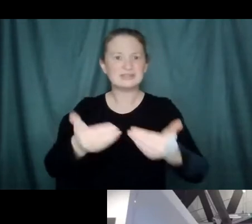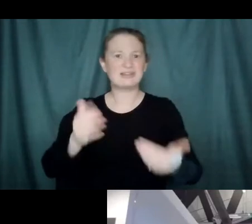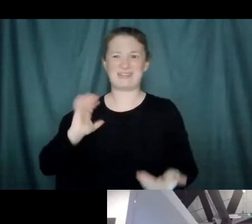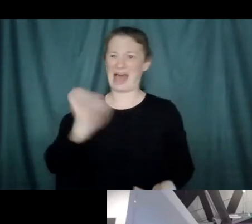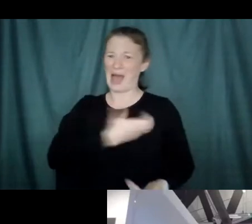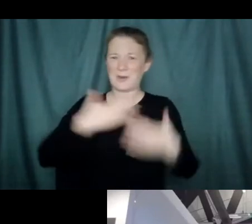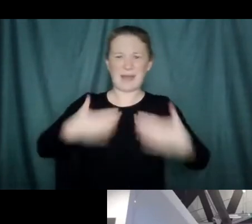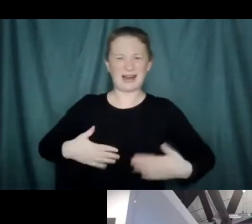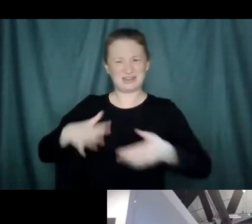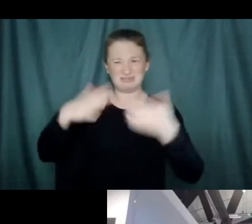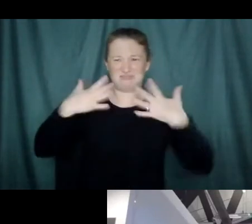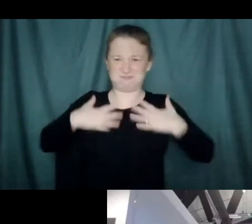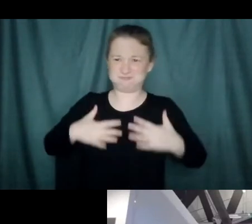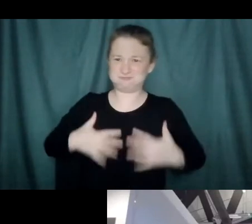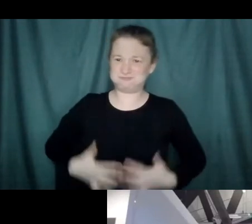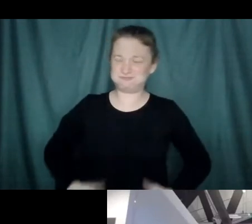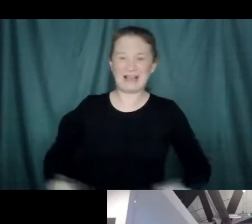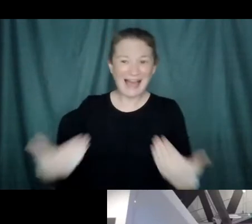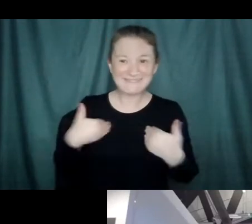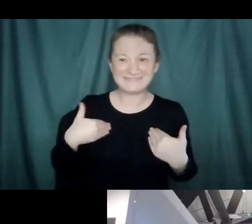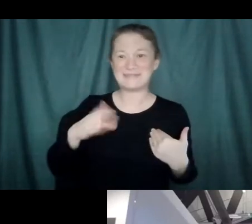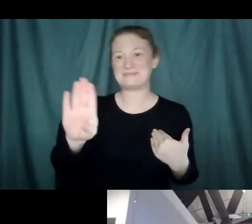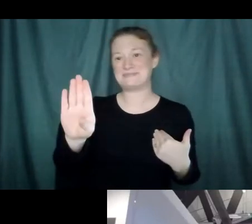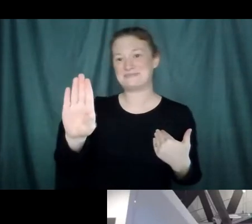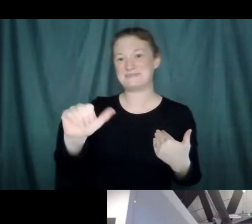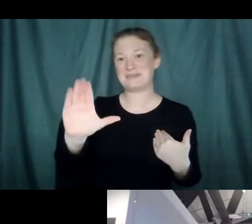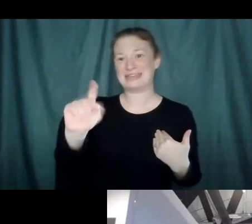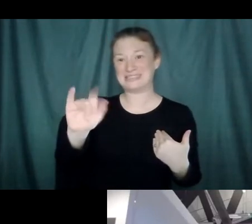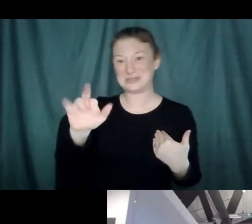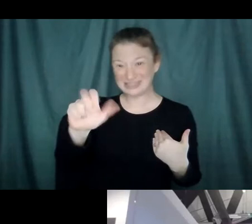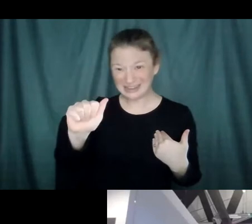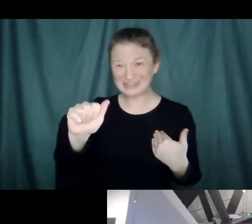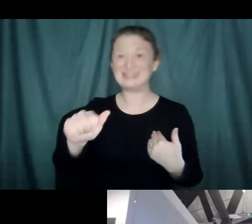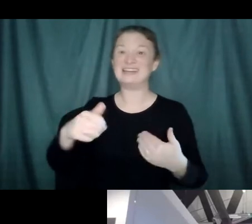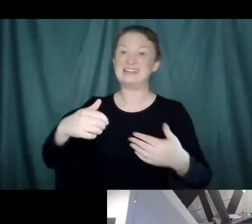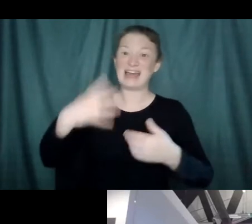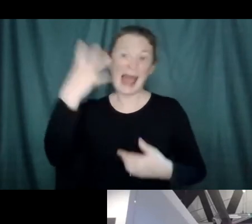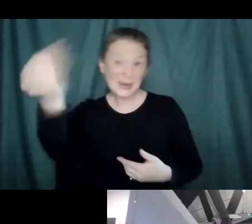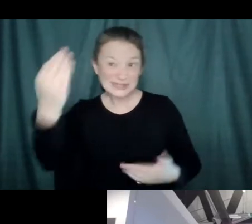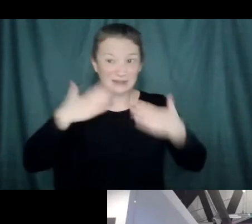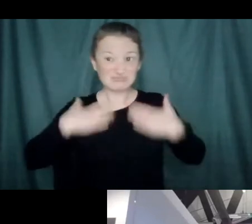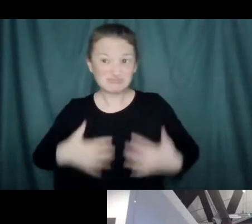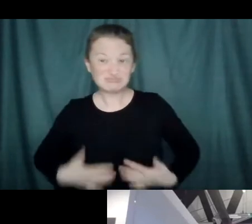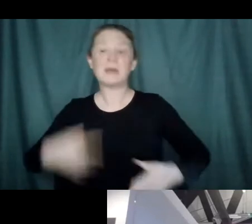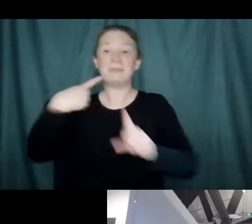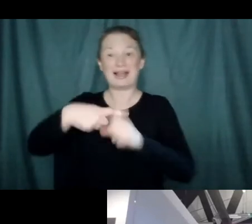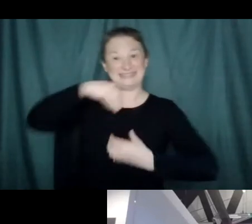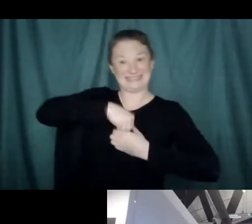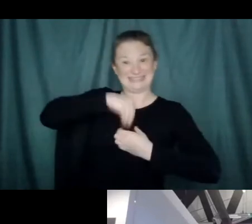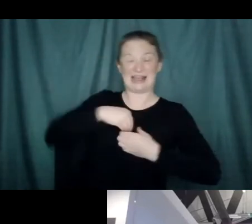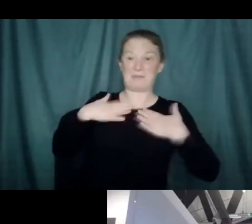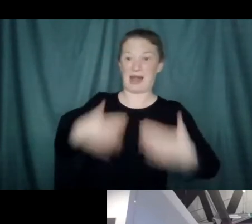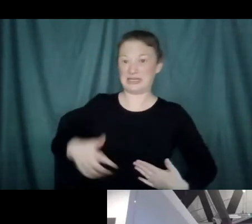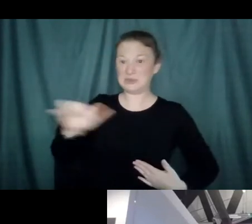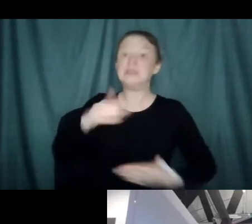bacteria and have bacteria all in our gut, many of which aren't us, but they help us a lot and we don't want to destroy them.